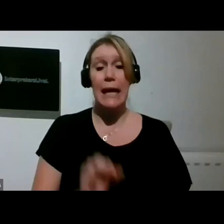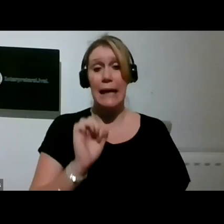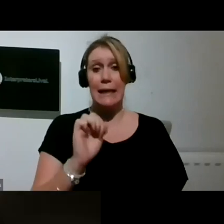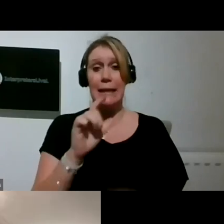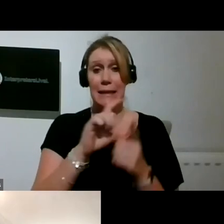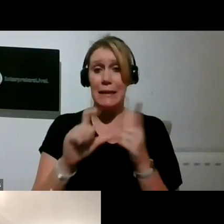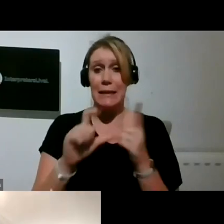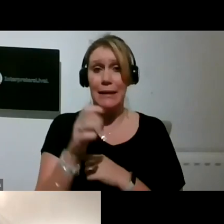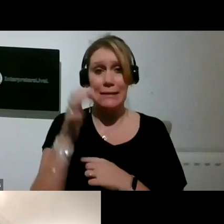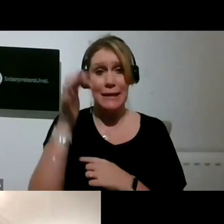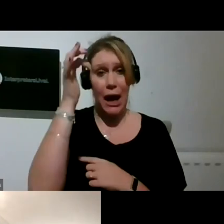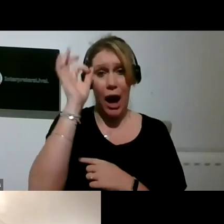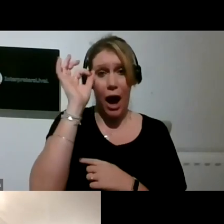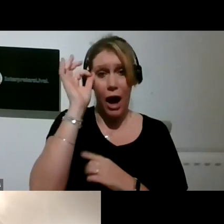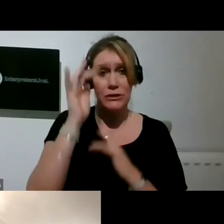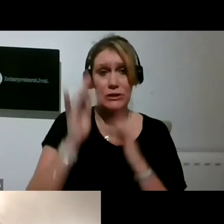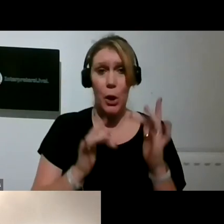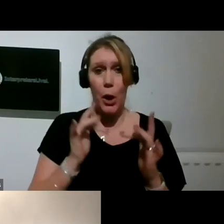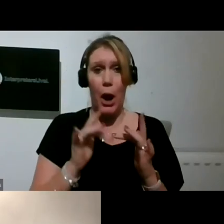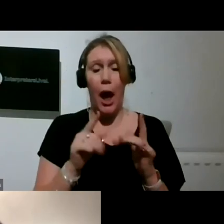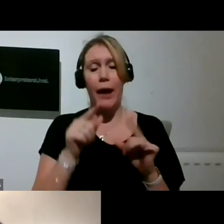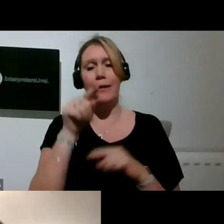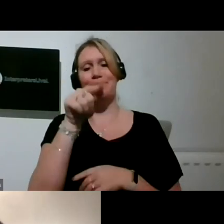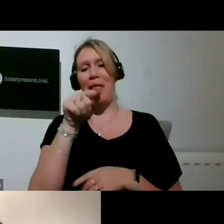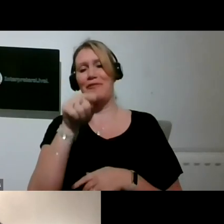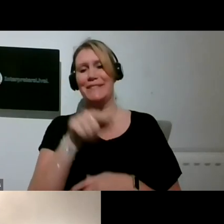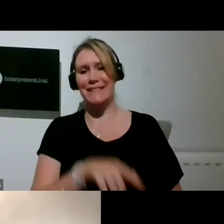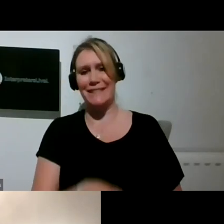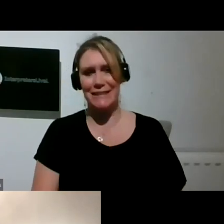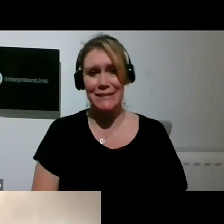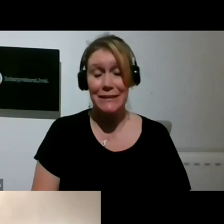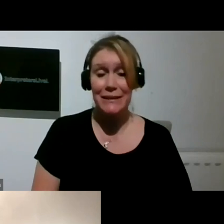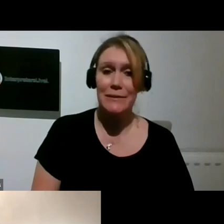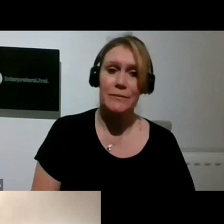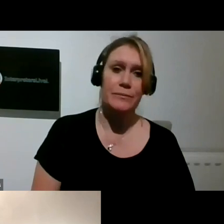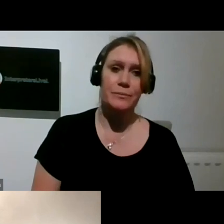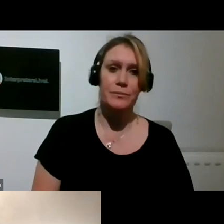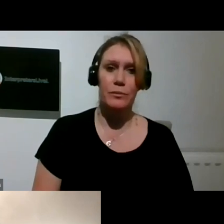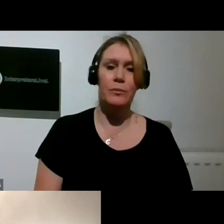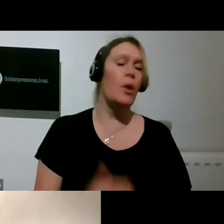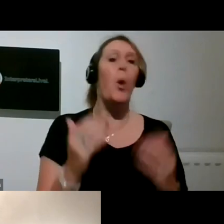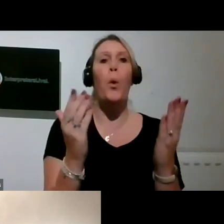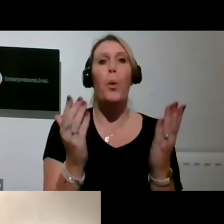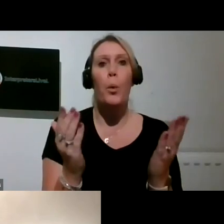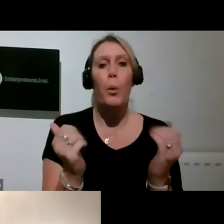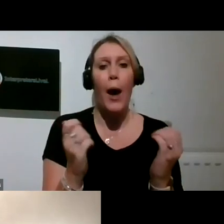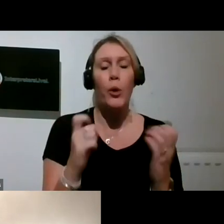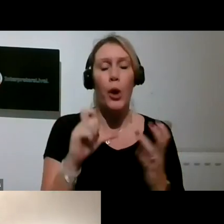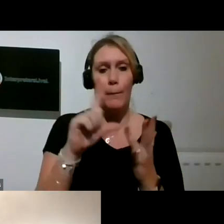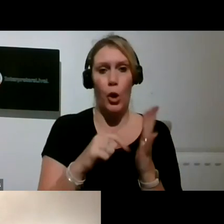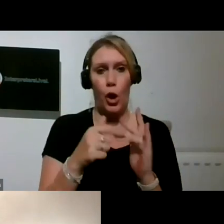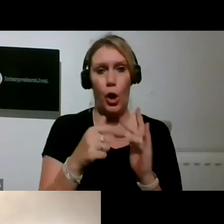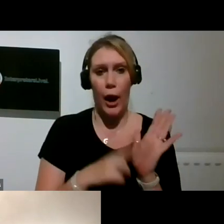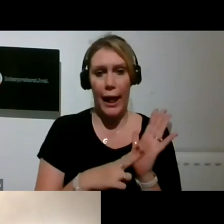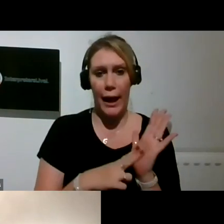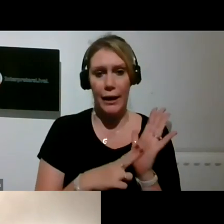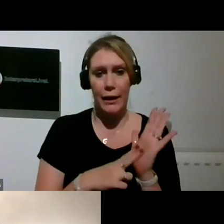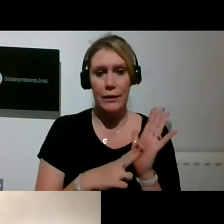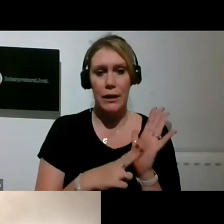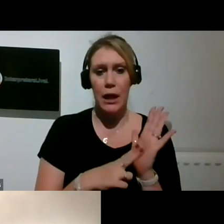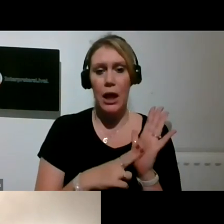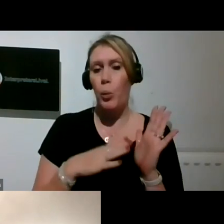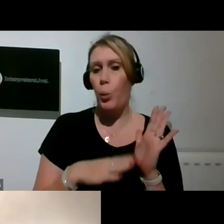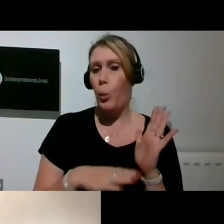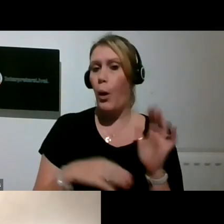And yes, and here he is. Welcome, Colin. So what we're going to do is we're just, I'm just going to have a brief